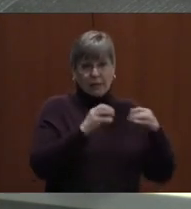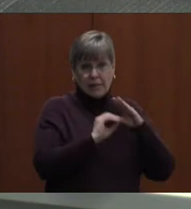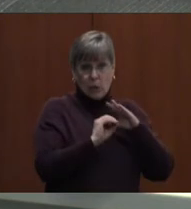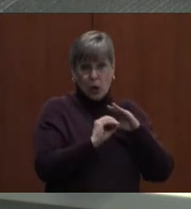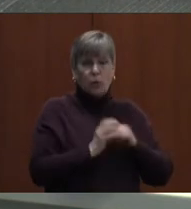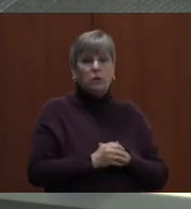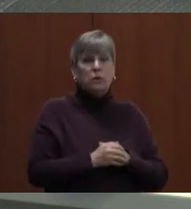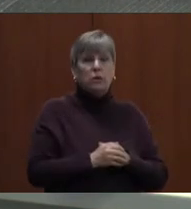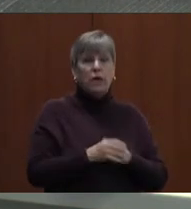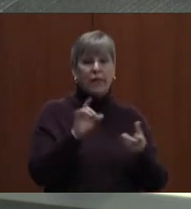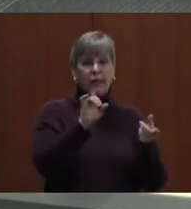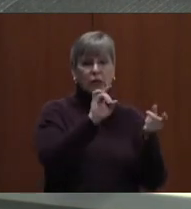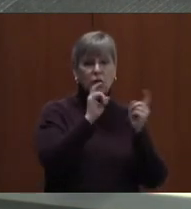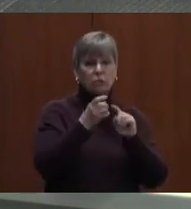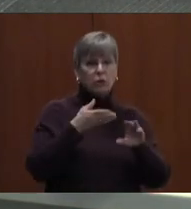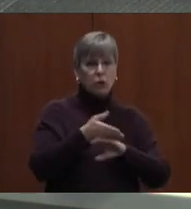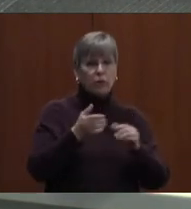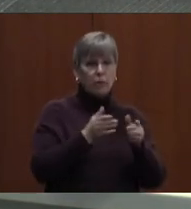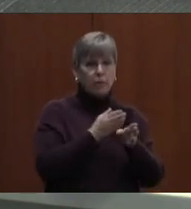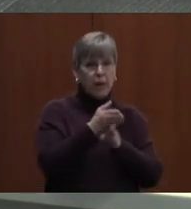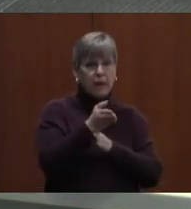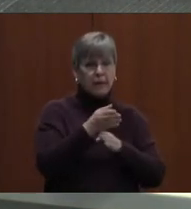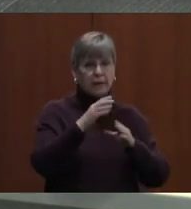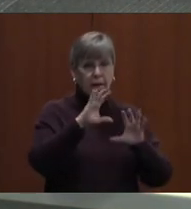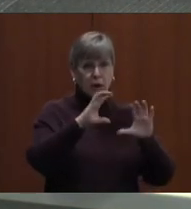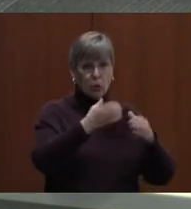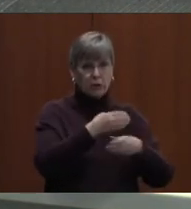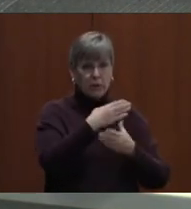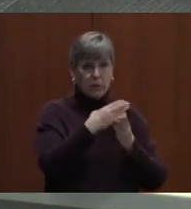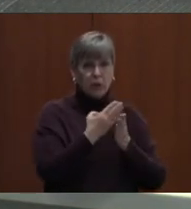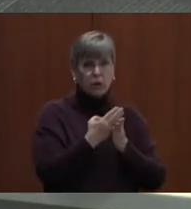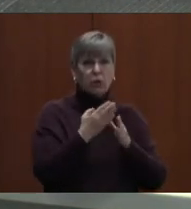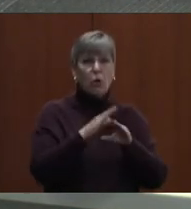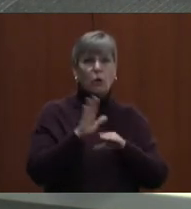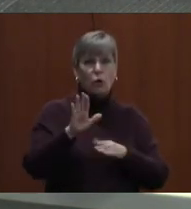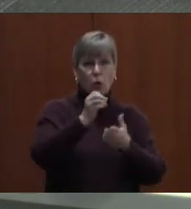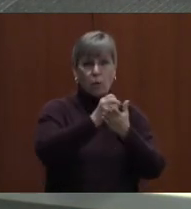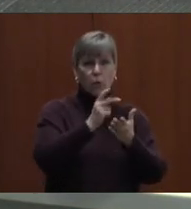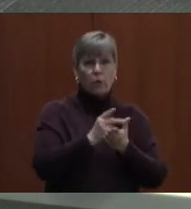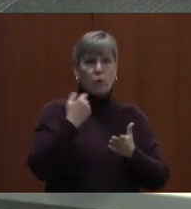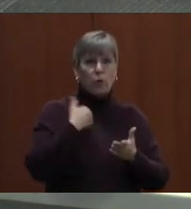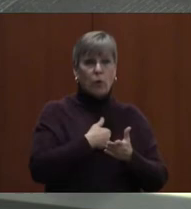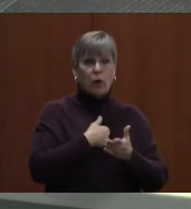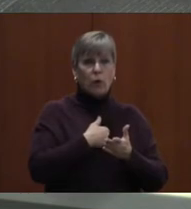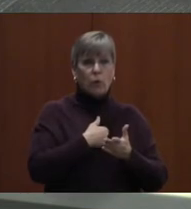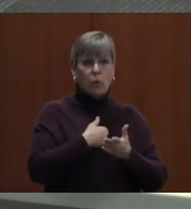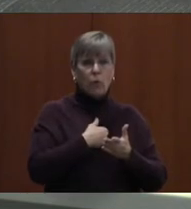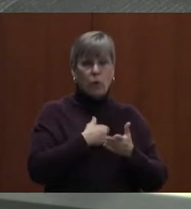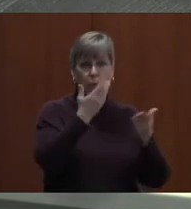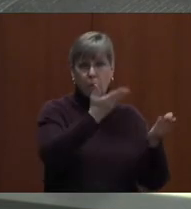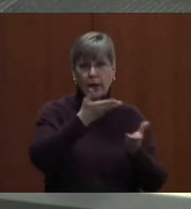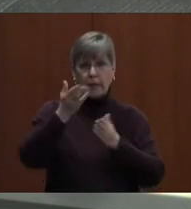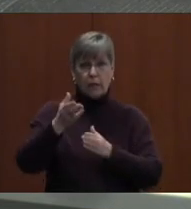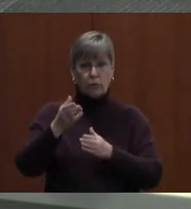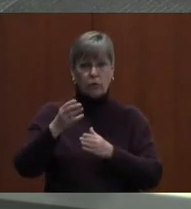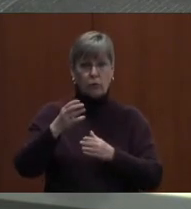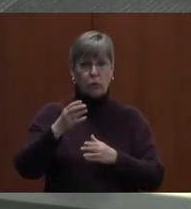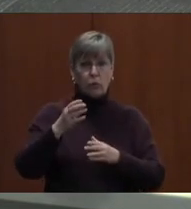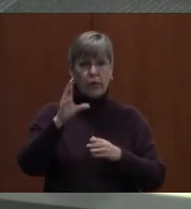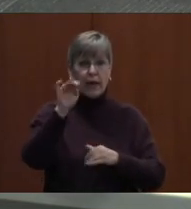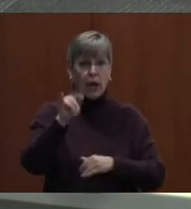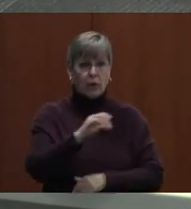adjustments cross major categories of the budget, upon your approval, we will take them to the county commissioners for approval.